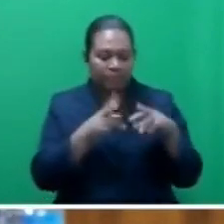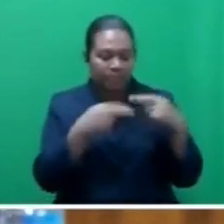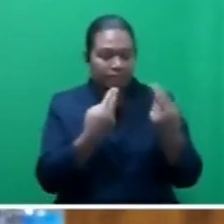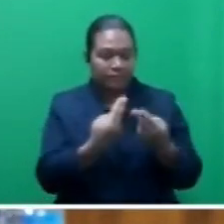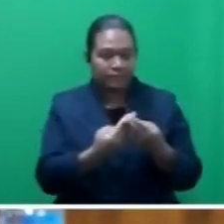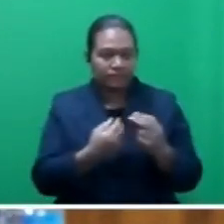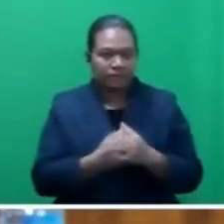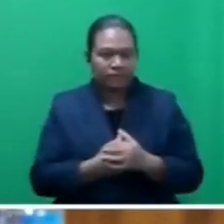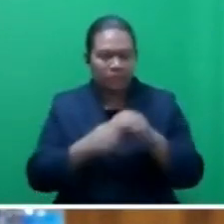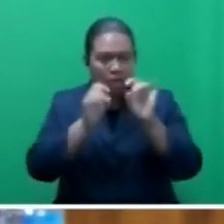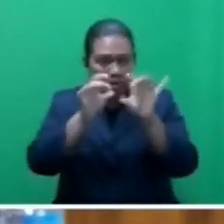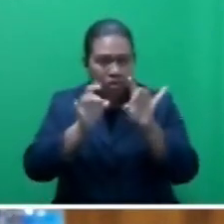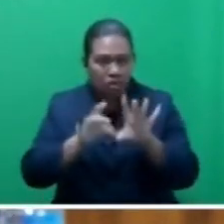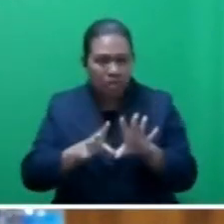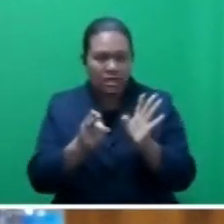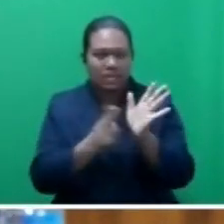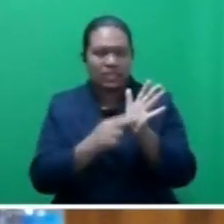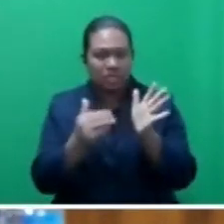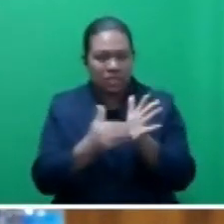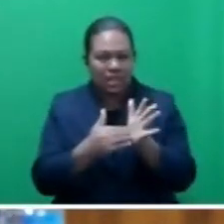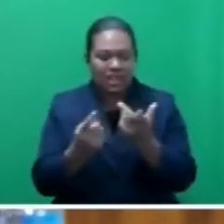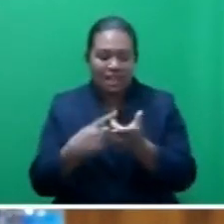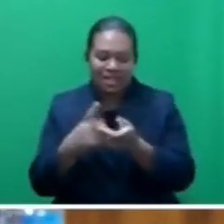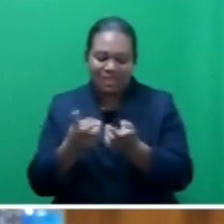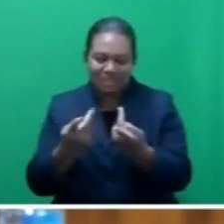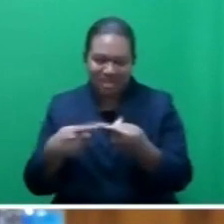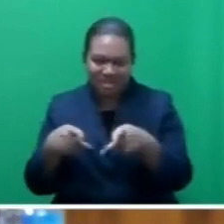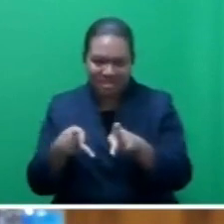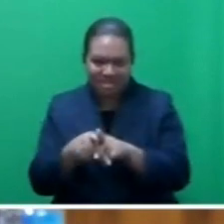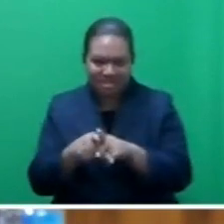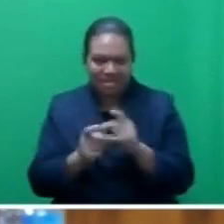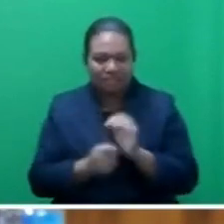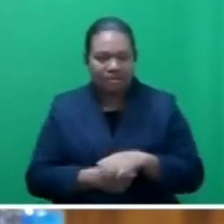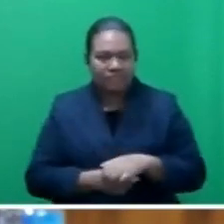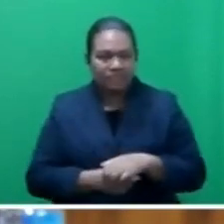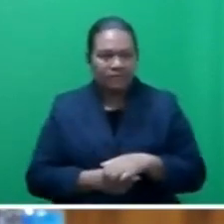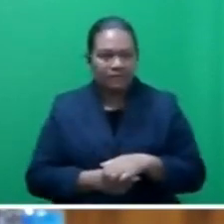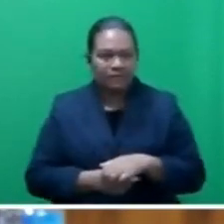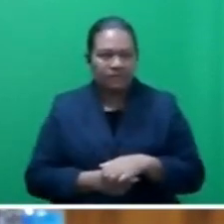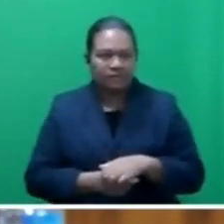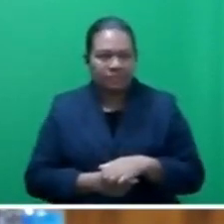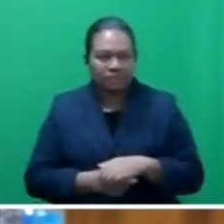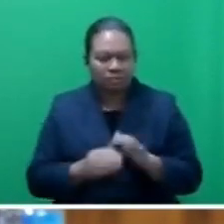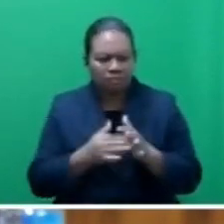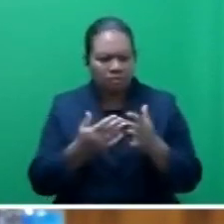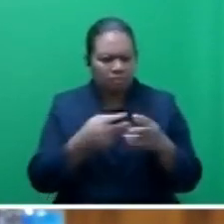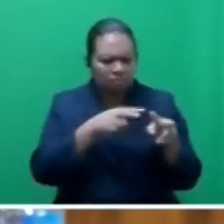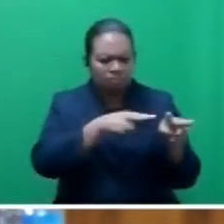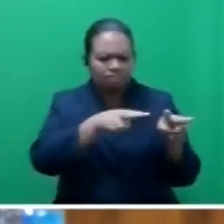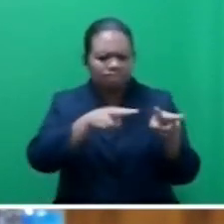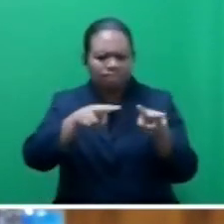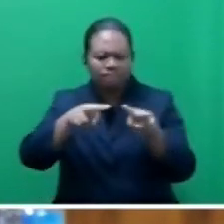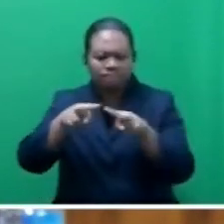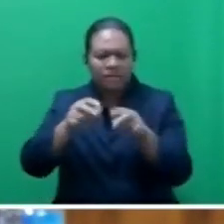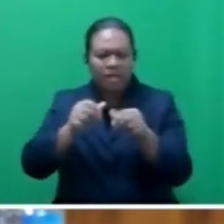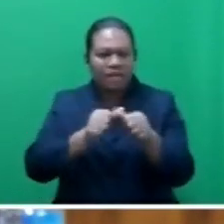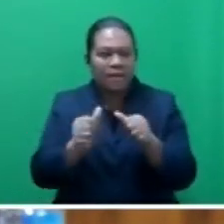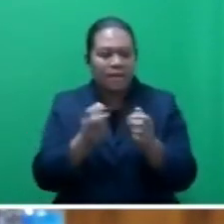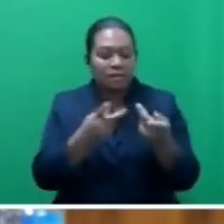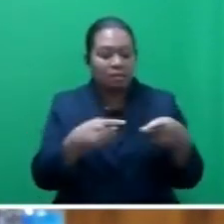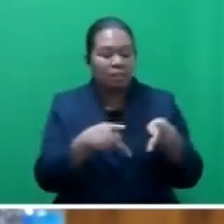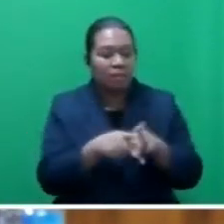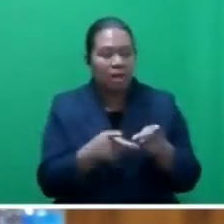Australians, New Zealanders, etc. What they do is they look around for where is the best return,